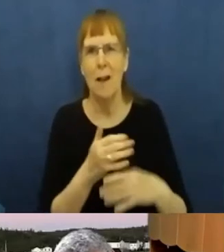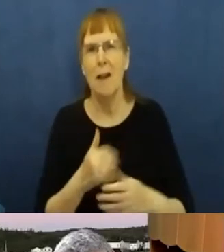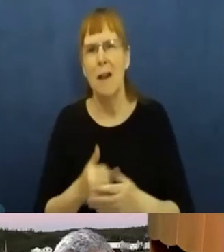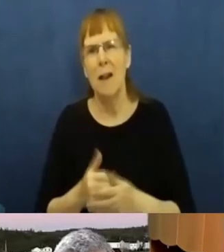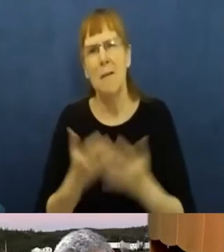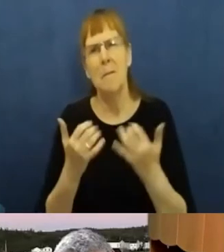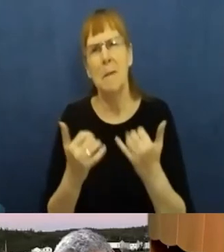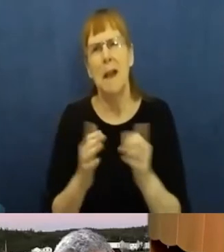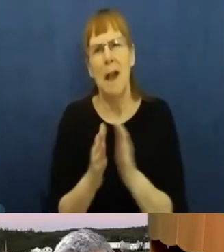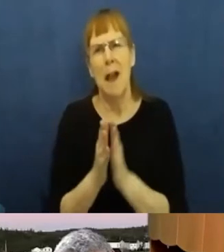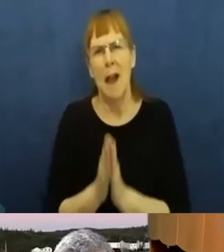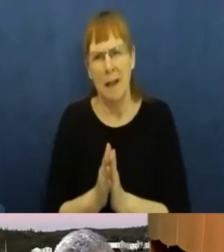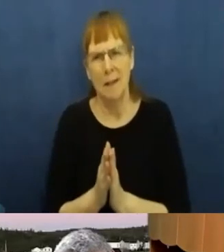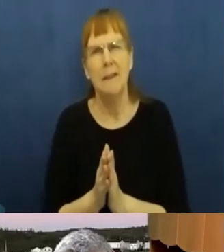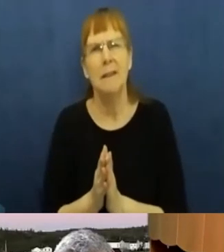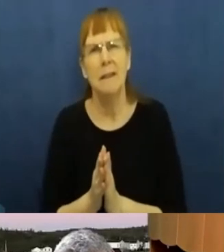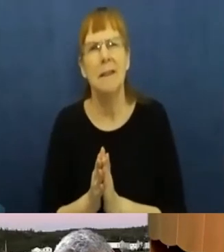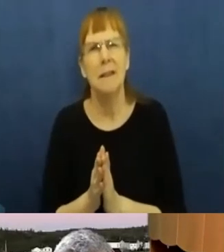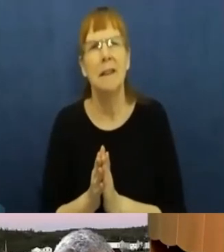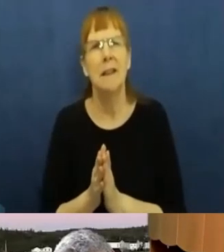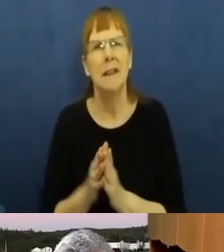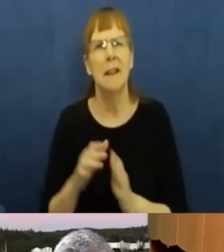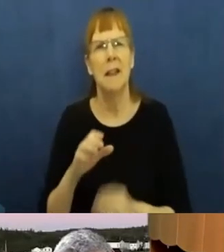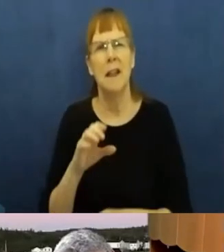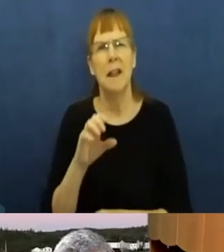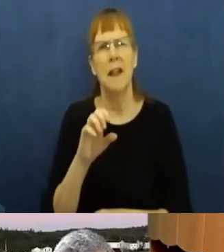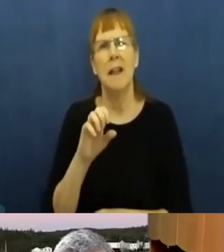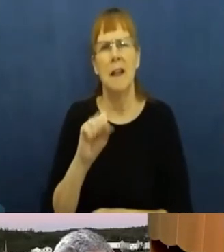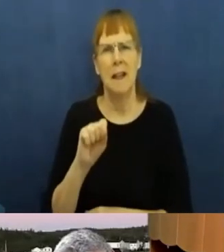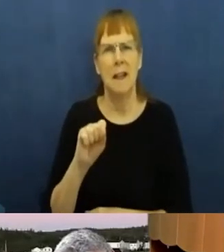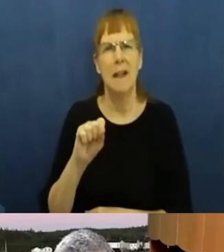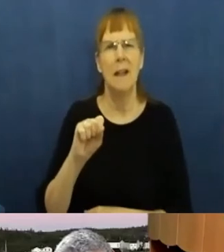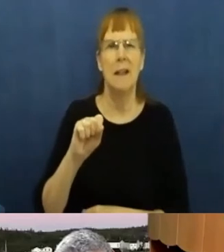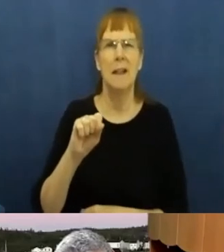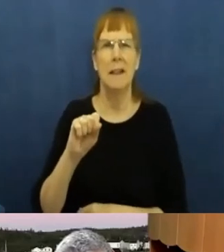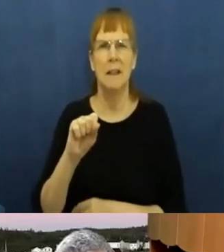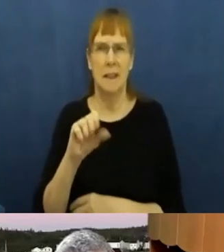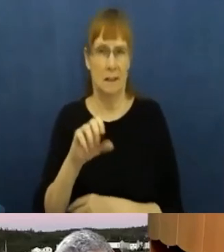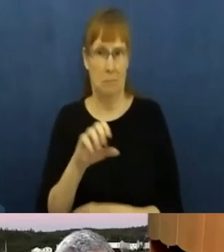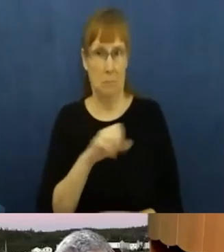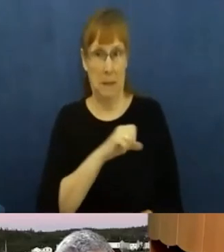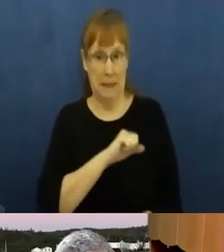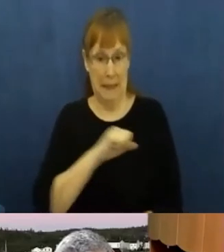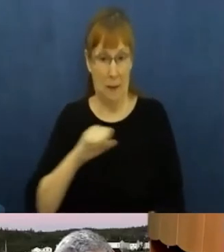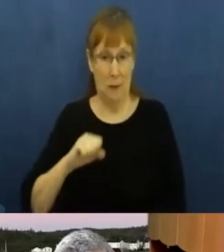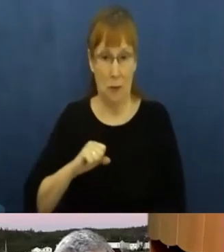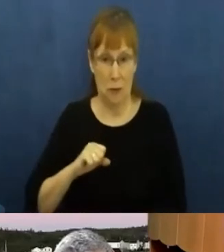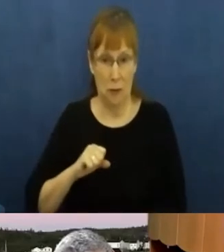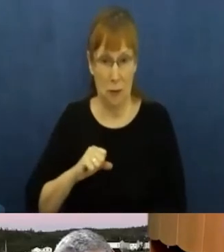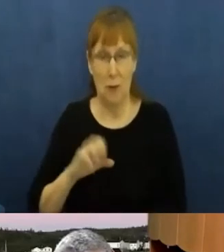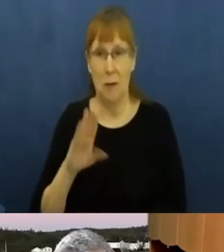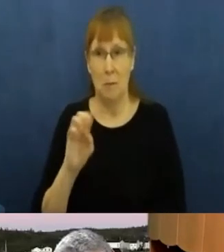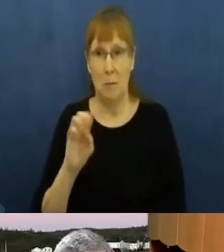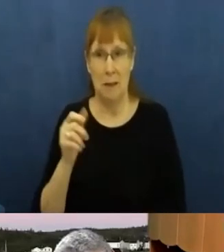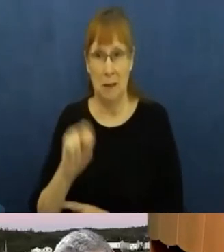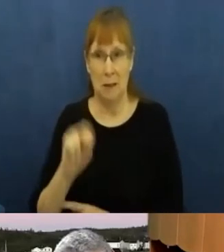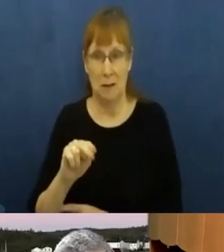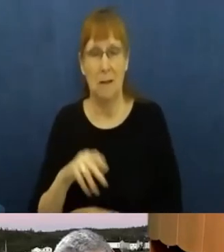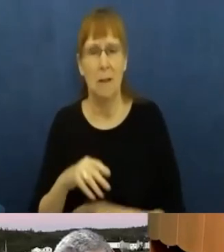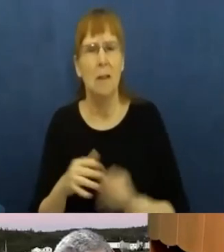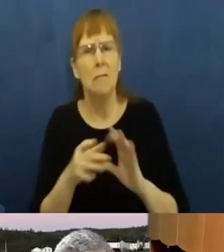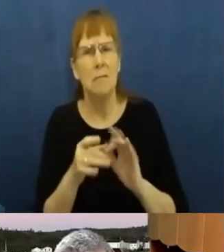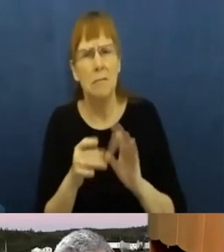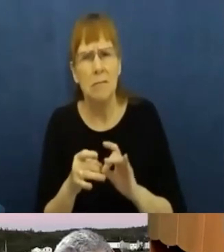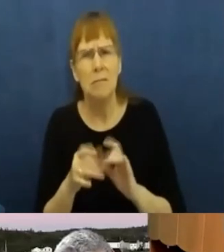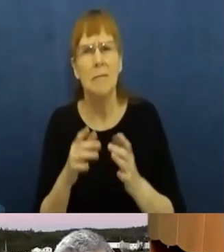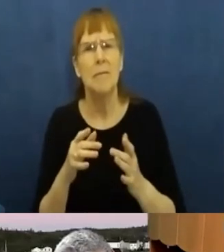Senator Laboukain Benson to pick up on these notions of solidarity on